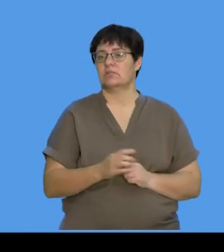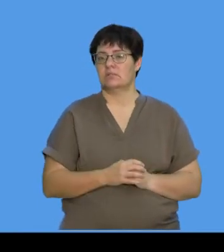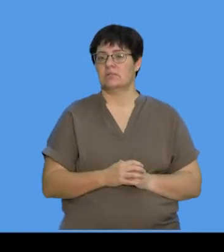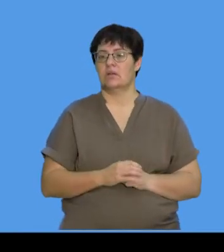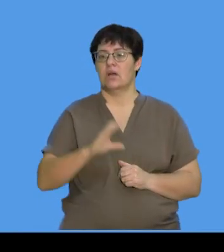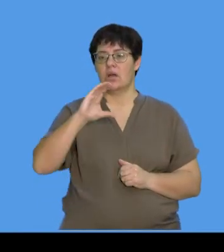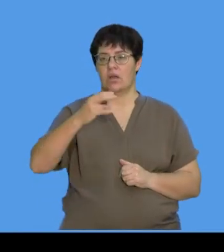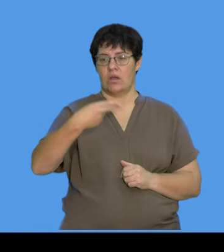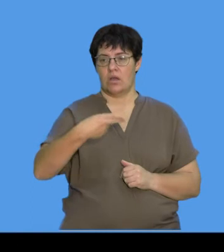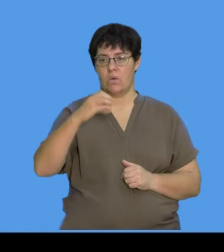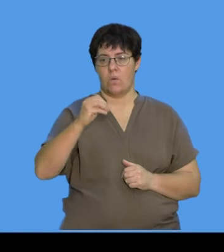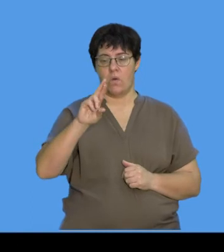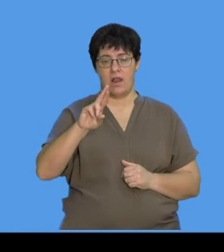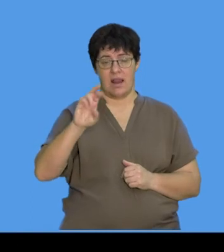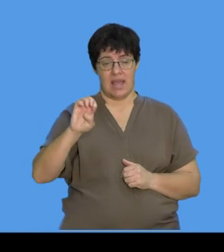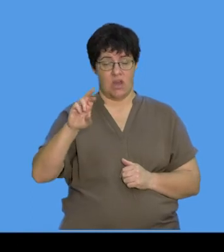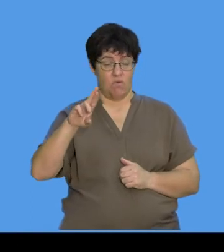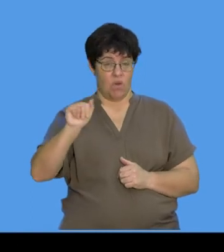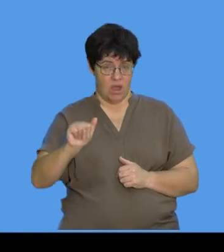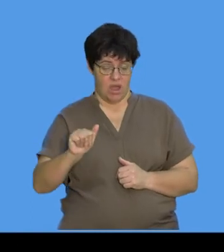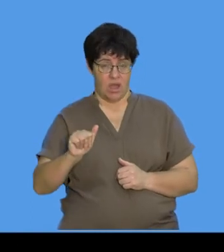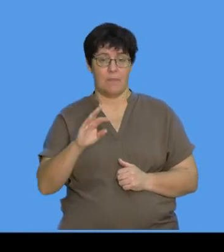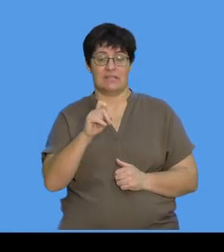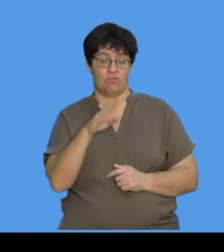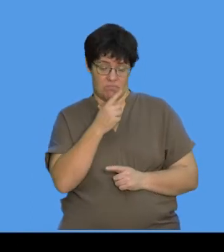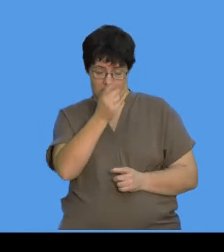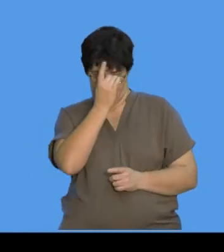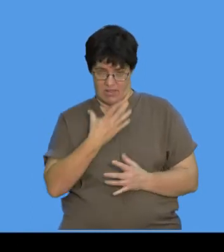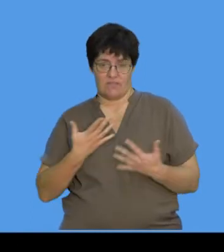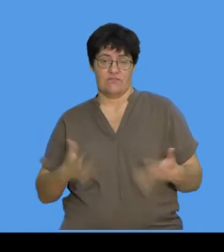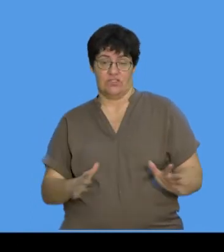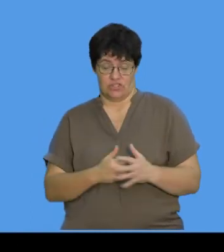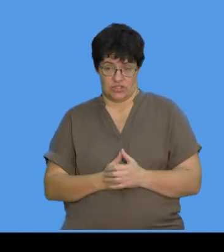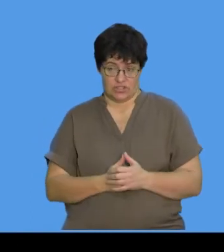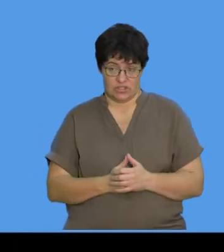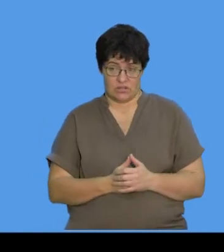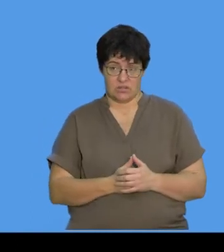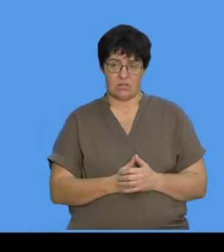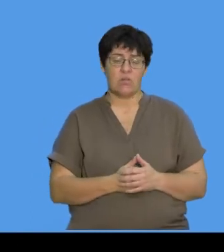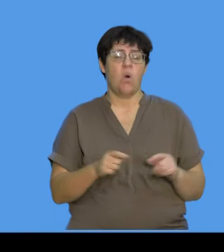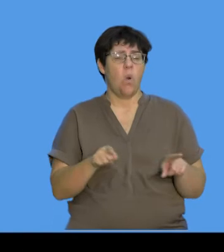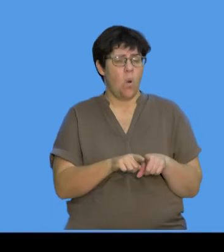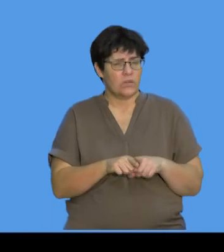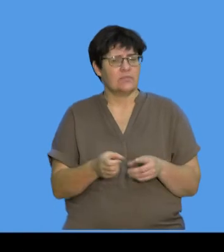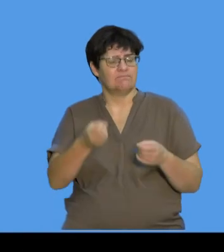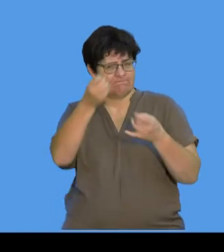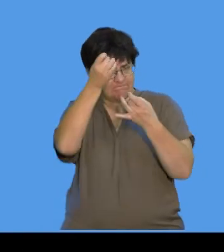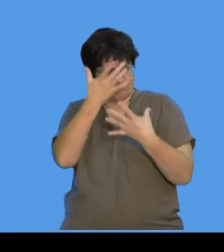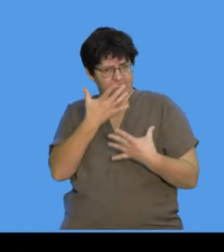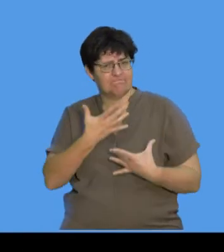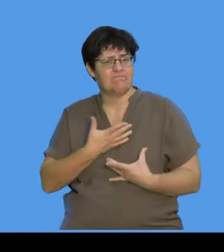bacteria. So, it's telling us that it is cholera. It also is giving us a little bit of